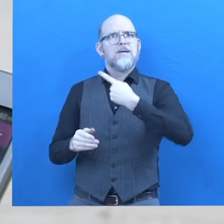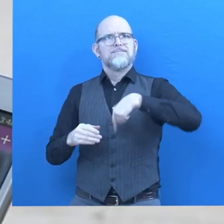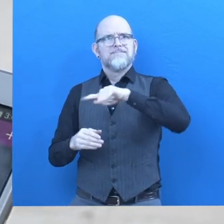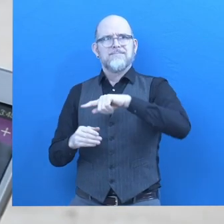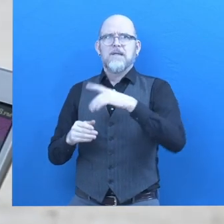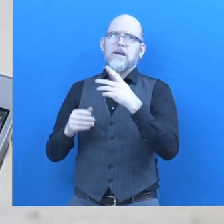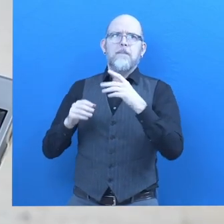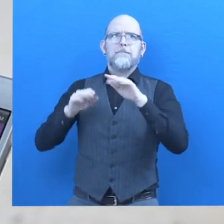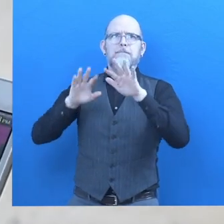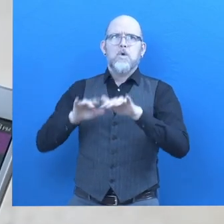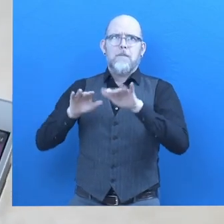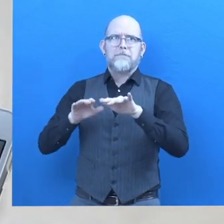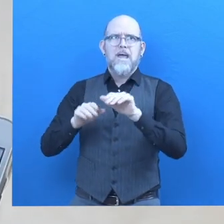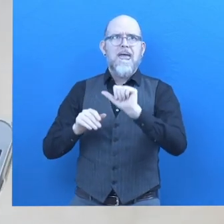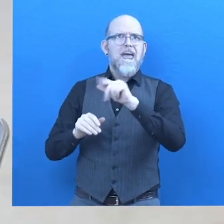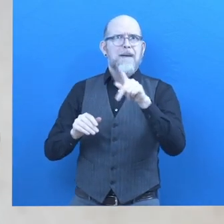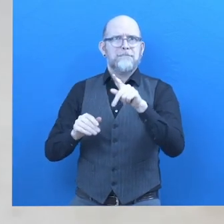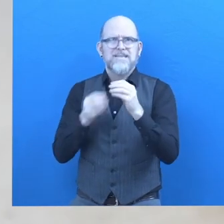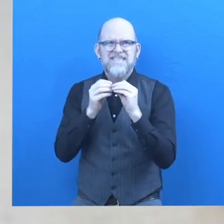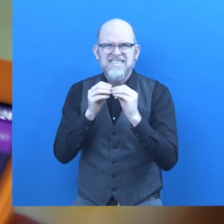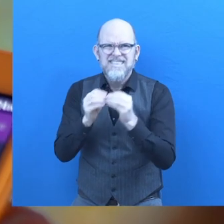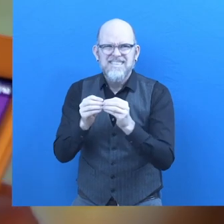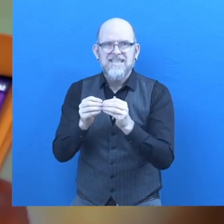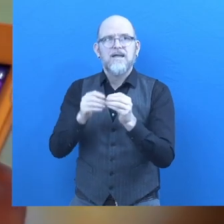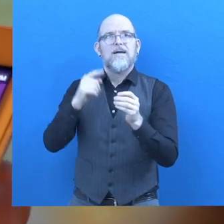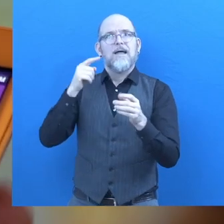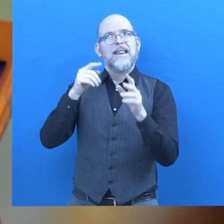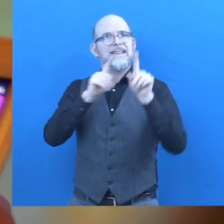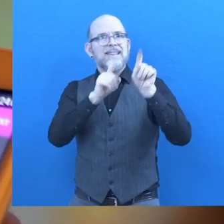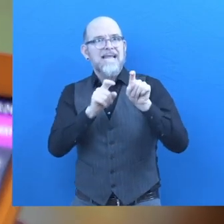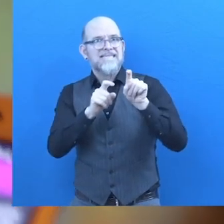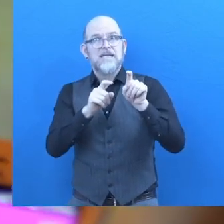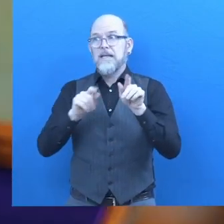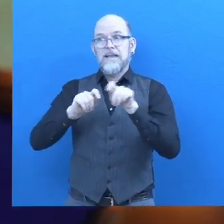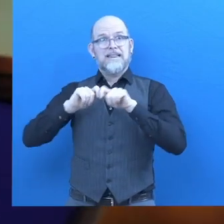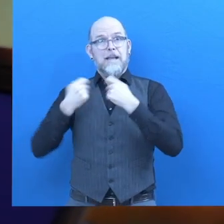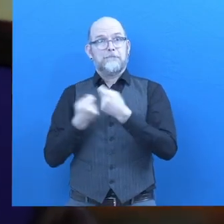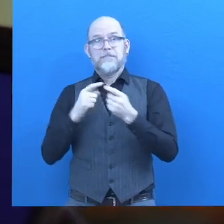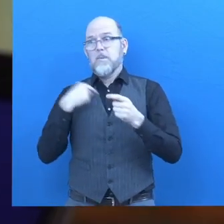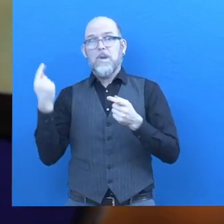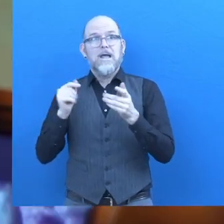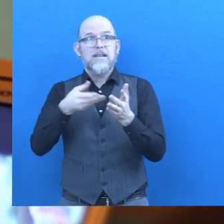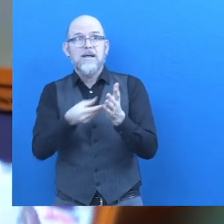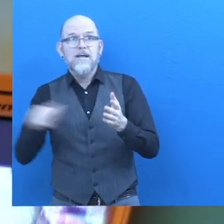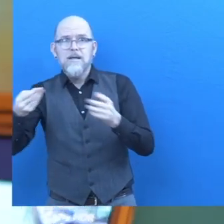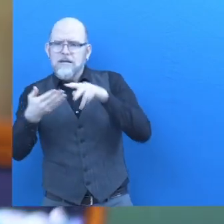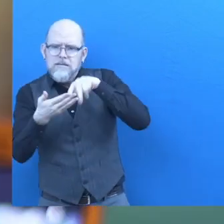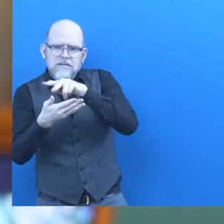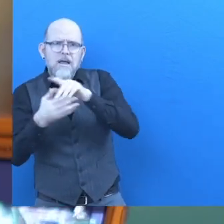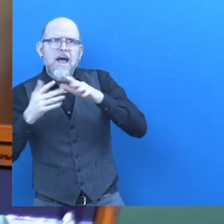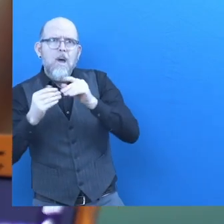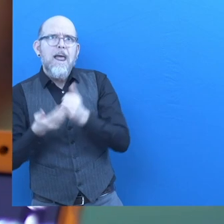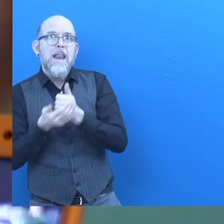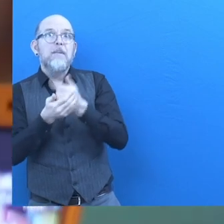internally to faster the process for our team in order to have learning knowledge as well expanding our team across the region